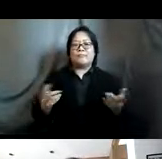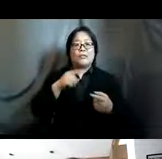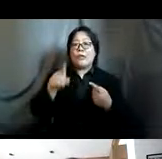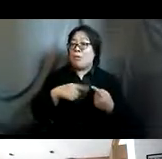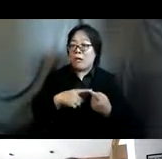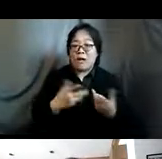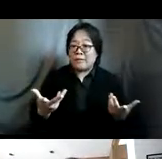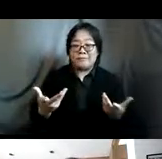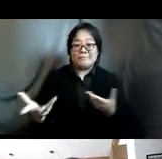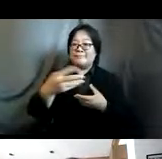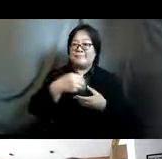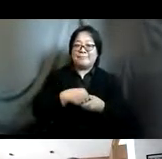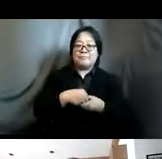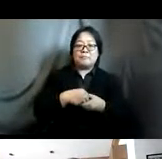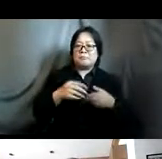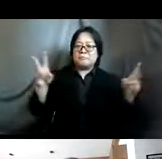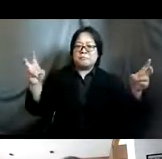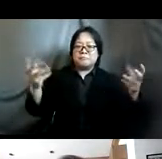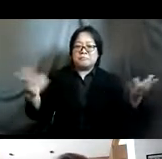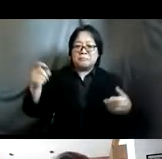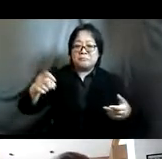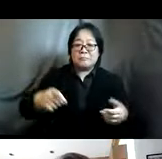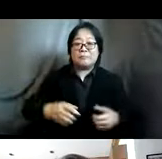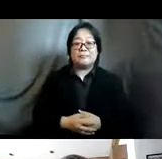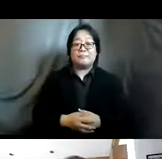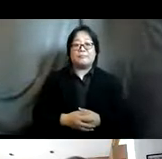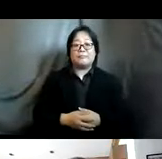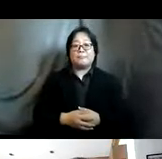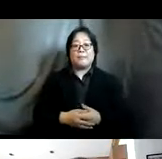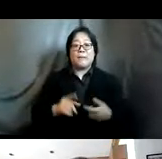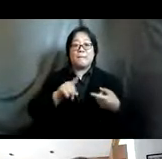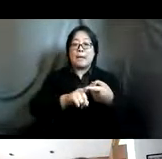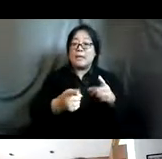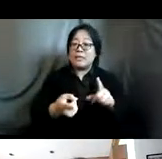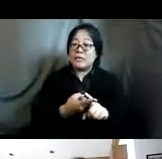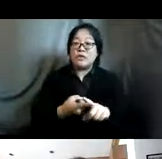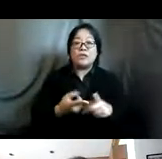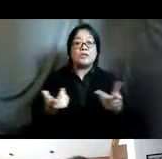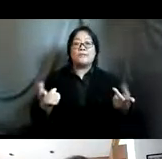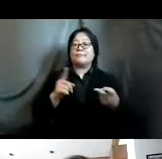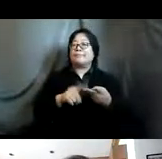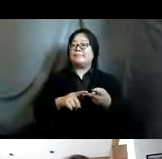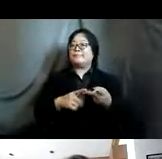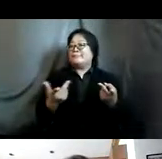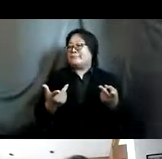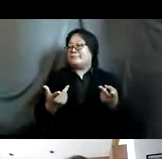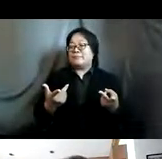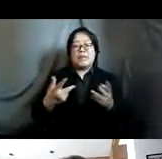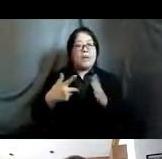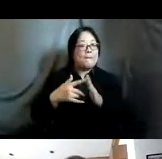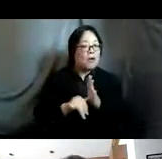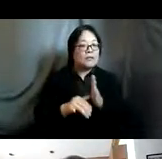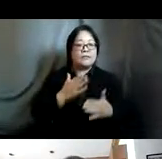maker what does it entail you look at partnerships enabling partnerships you're looking at making some policy commitments